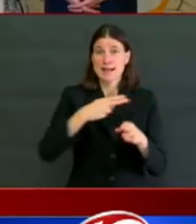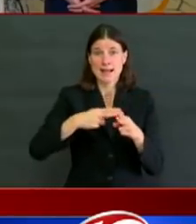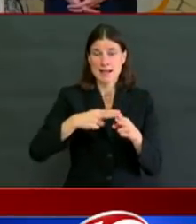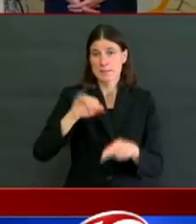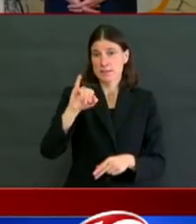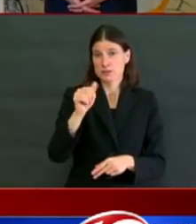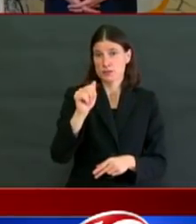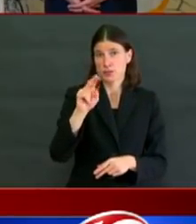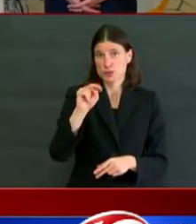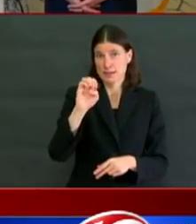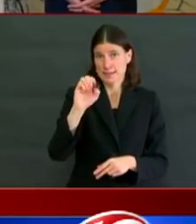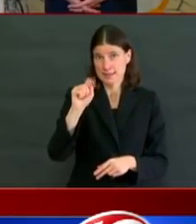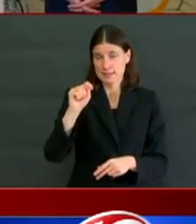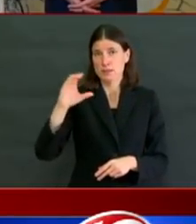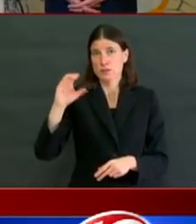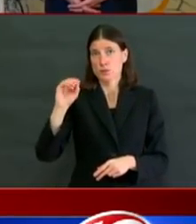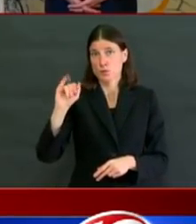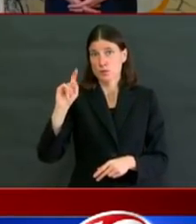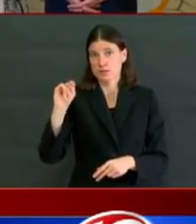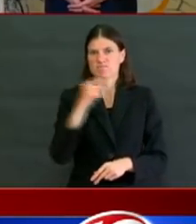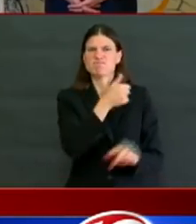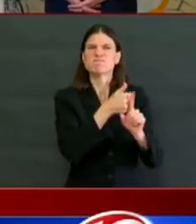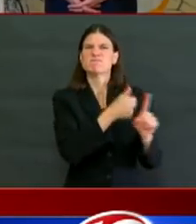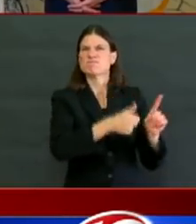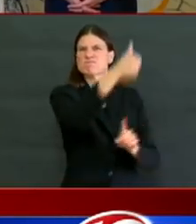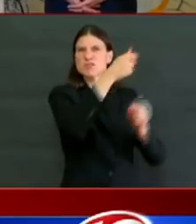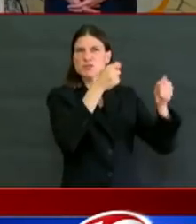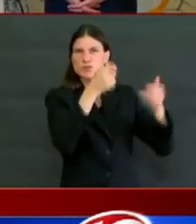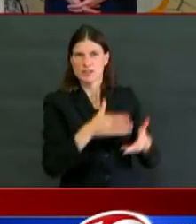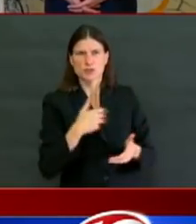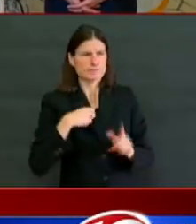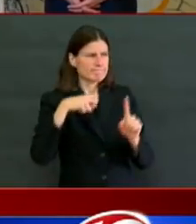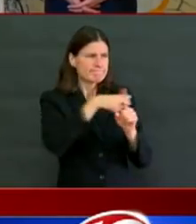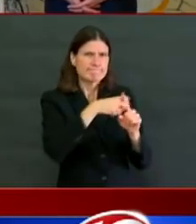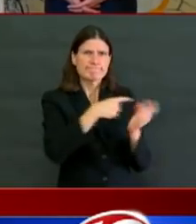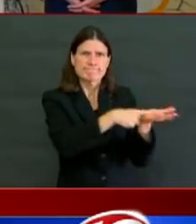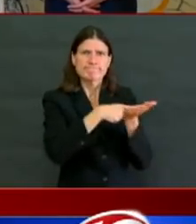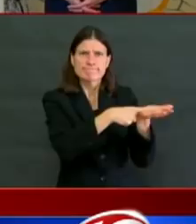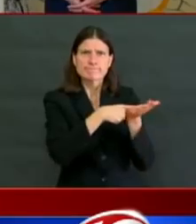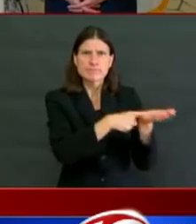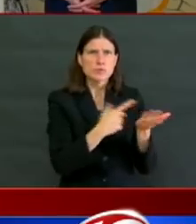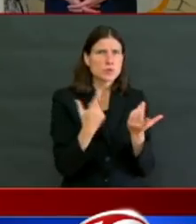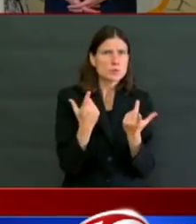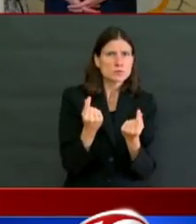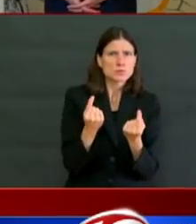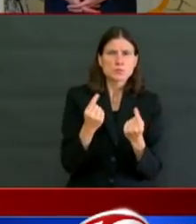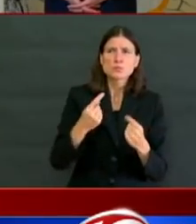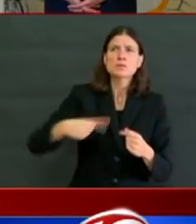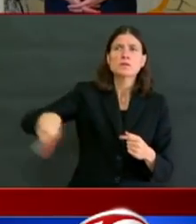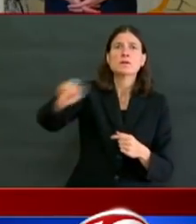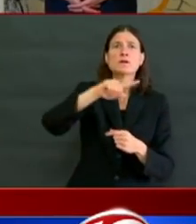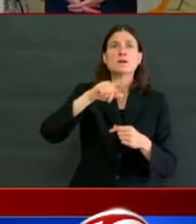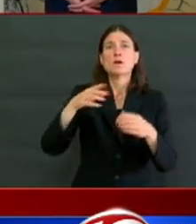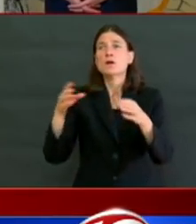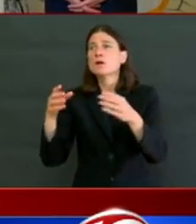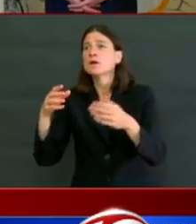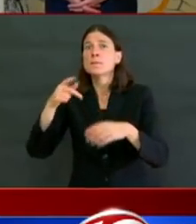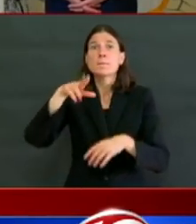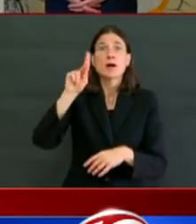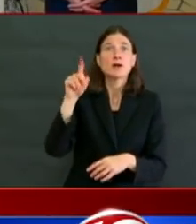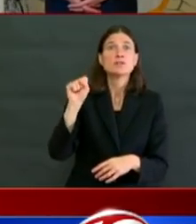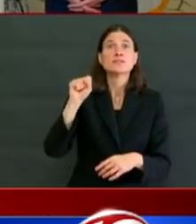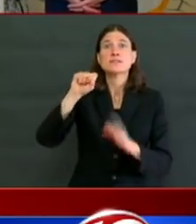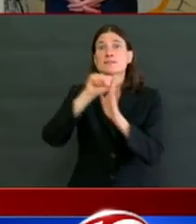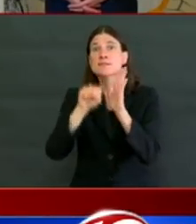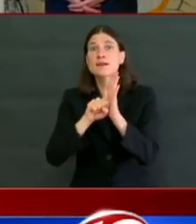in the past month is deciding to close our parks and beaches. That was a tough one because I hope everyone can spend some